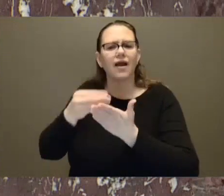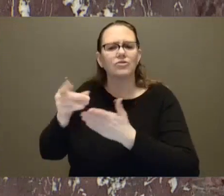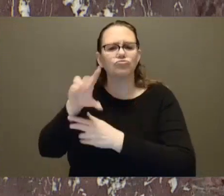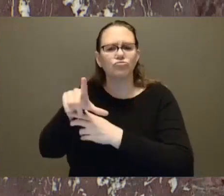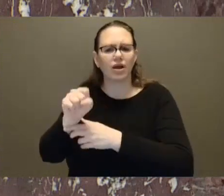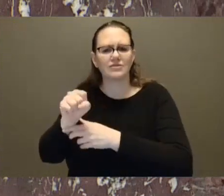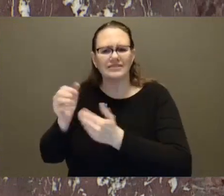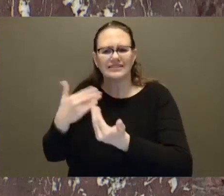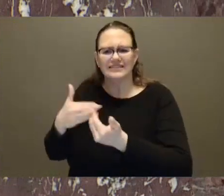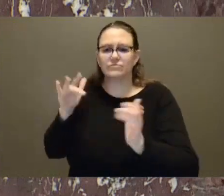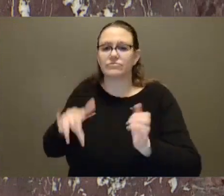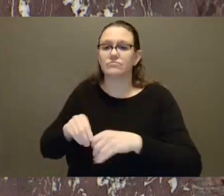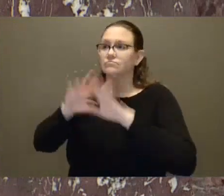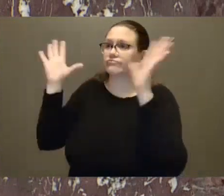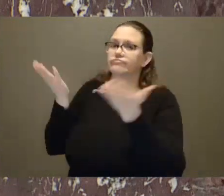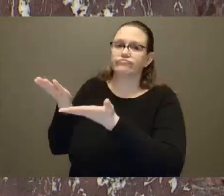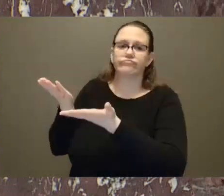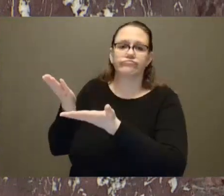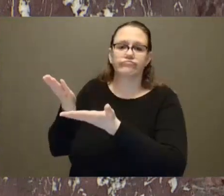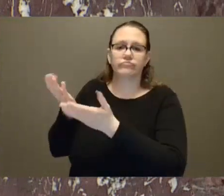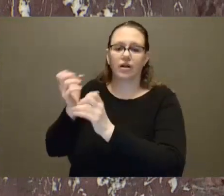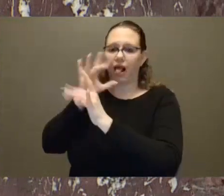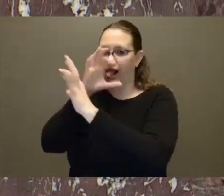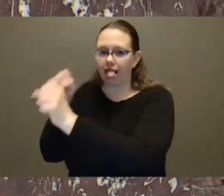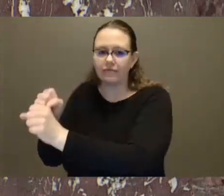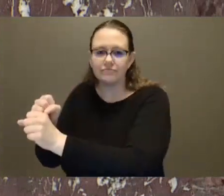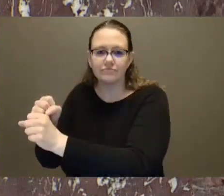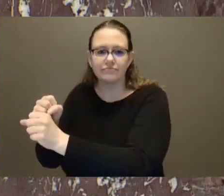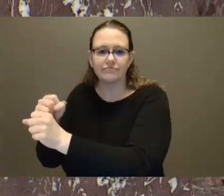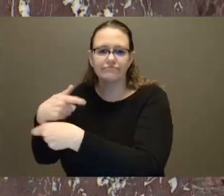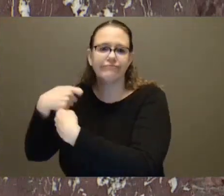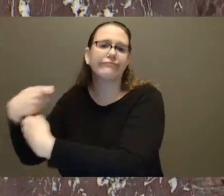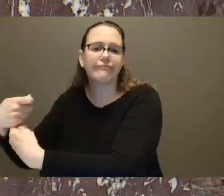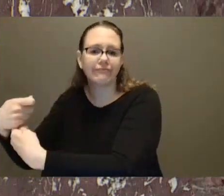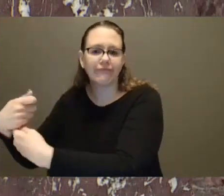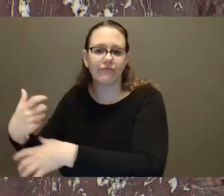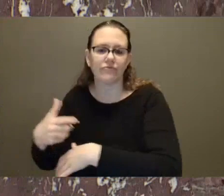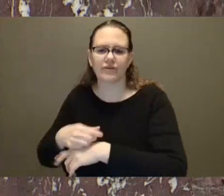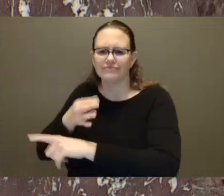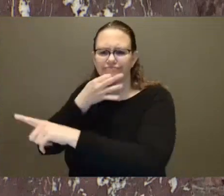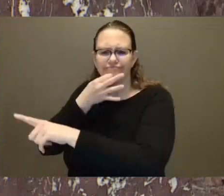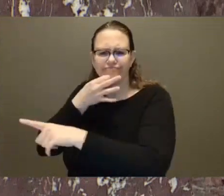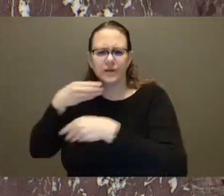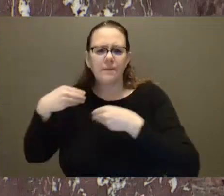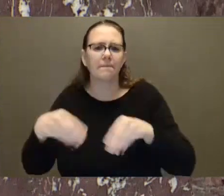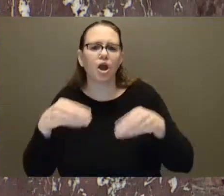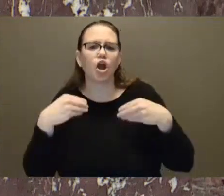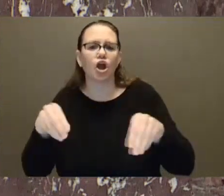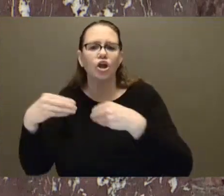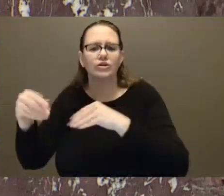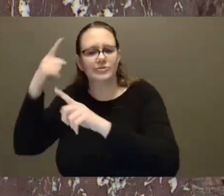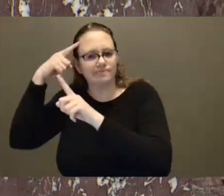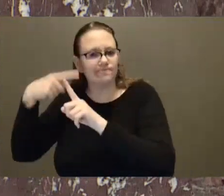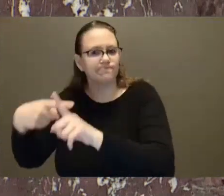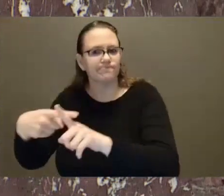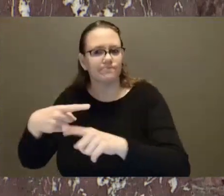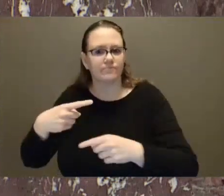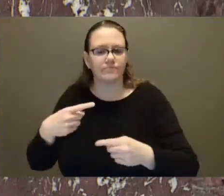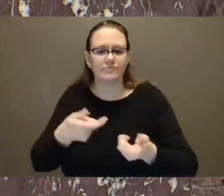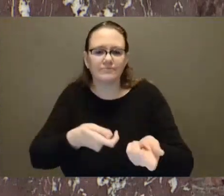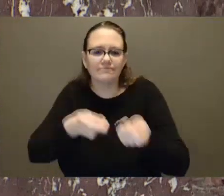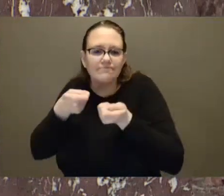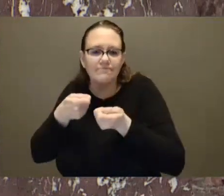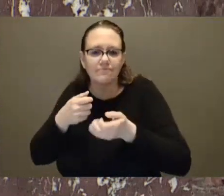the marketing that aggressively targets our youth. One of the Facebook ads features a double points promo